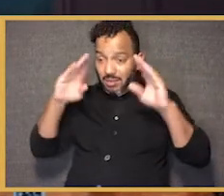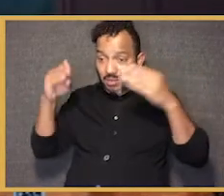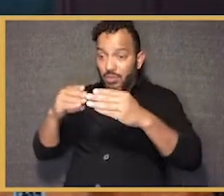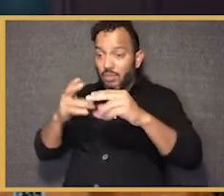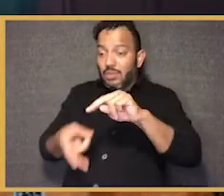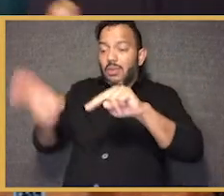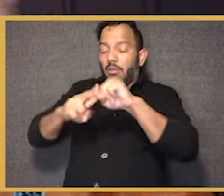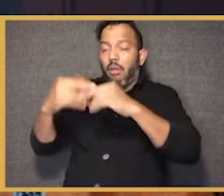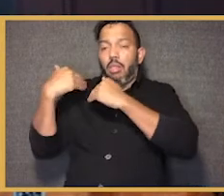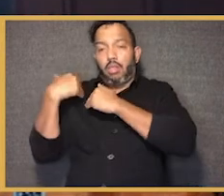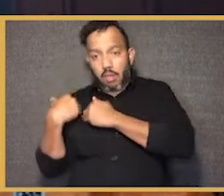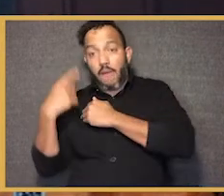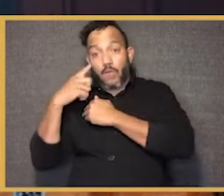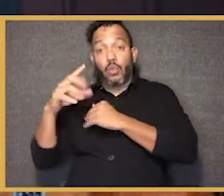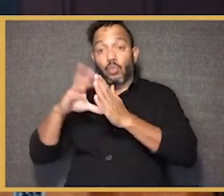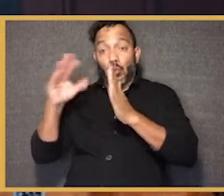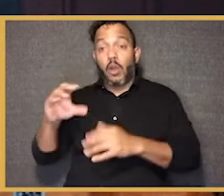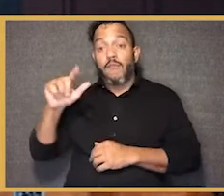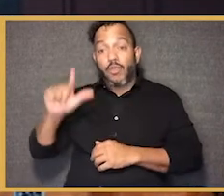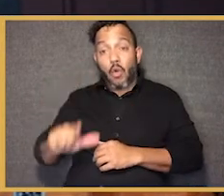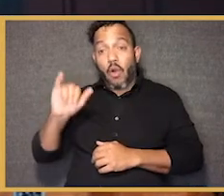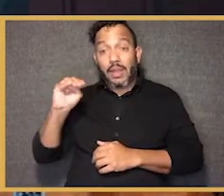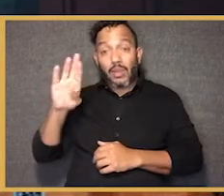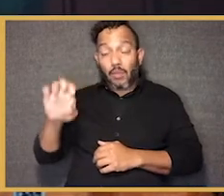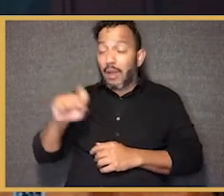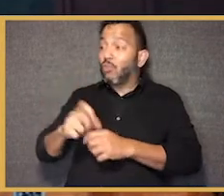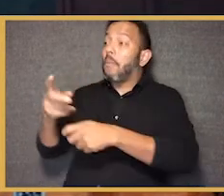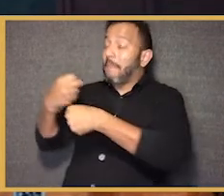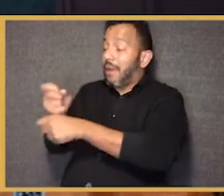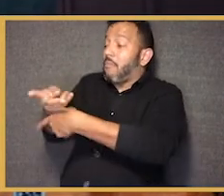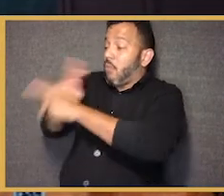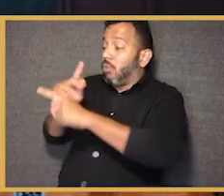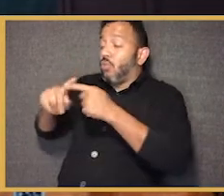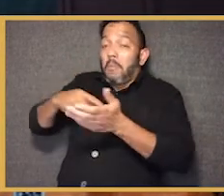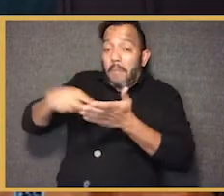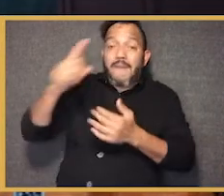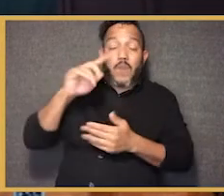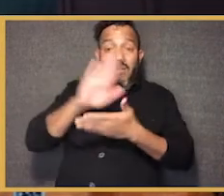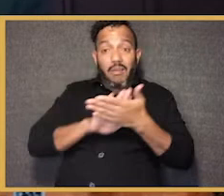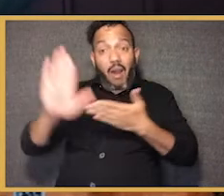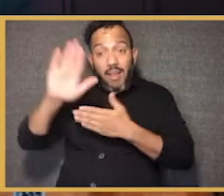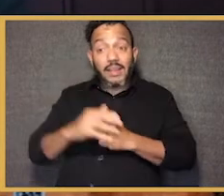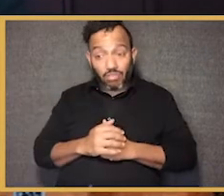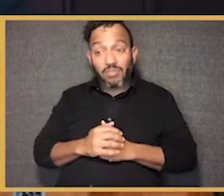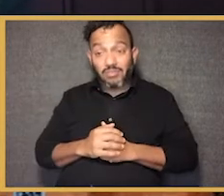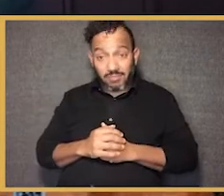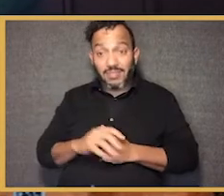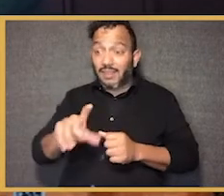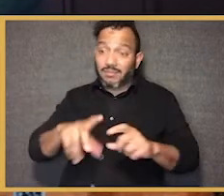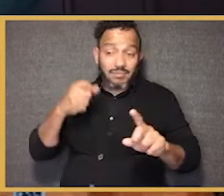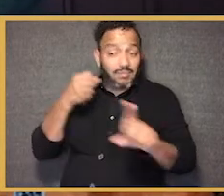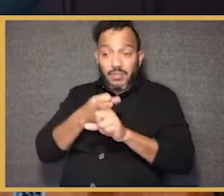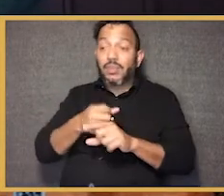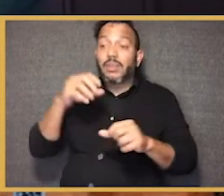directly into increased burden on low-income students to borrow to pay for college. And that has had a